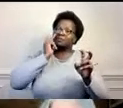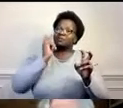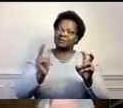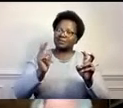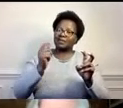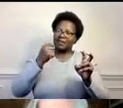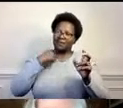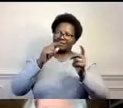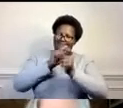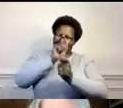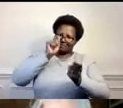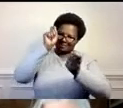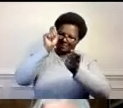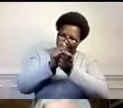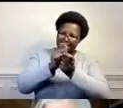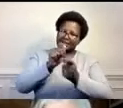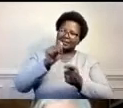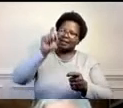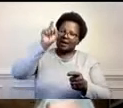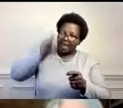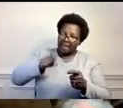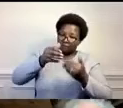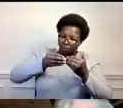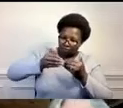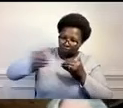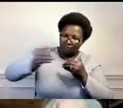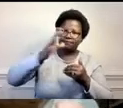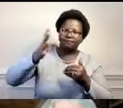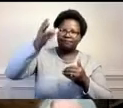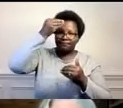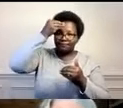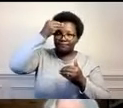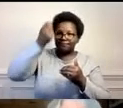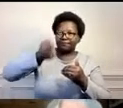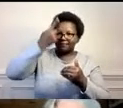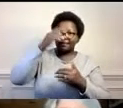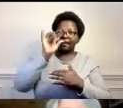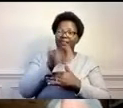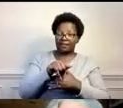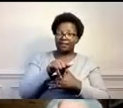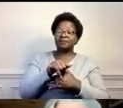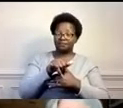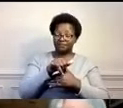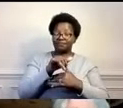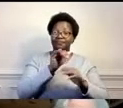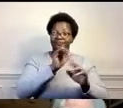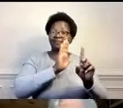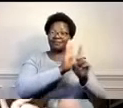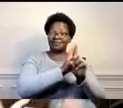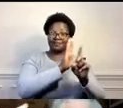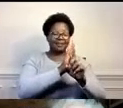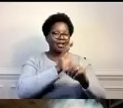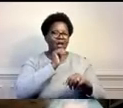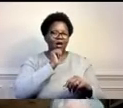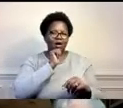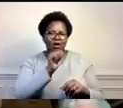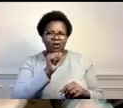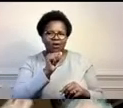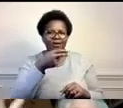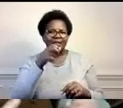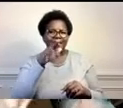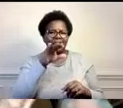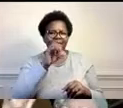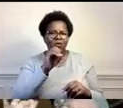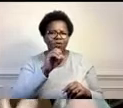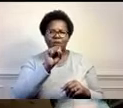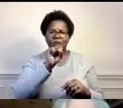get at for the rest of this webinar direct support professionals aren't heroes they're not saints they're not angels they're professionals and